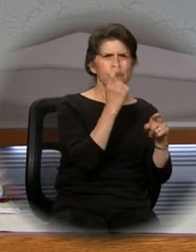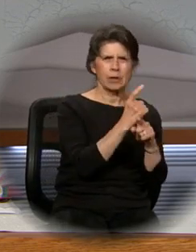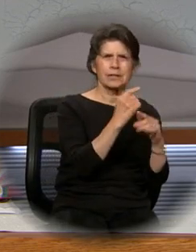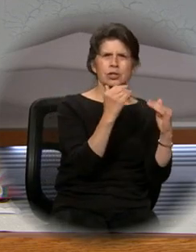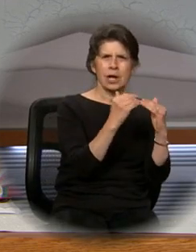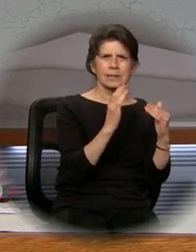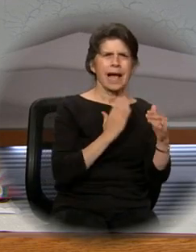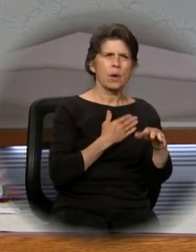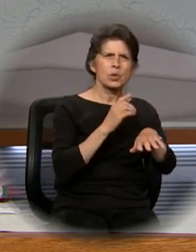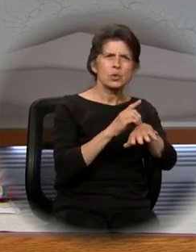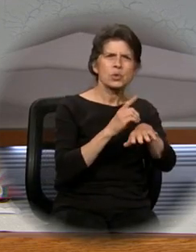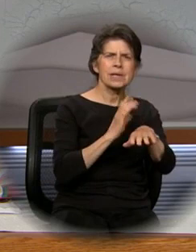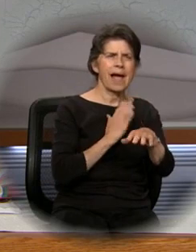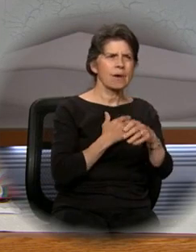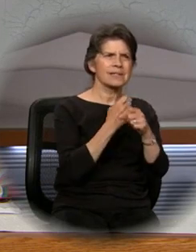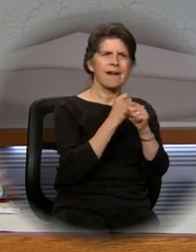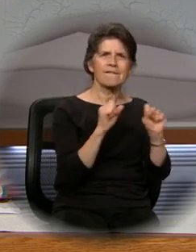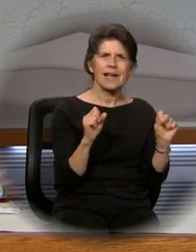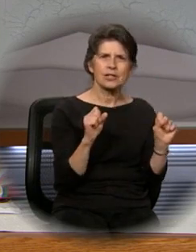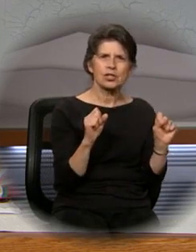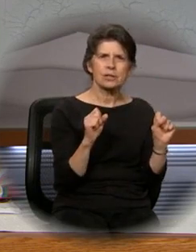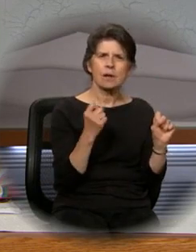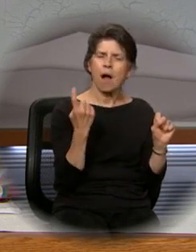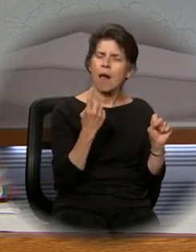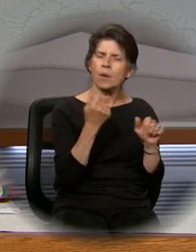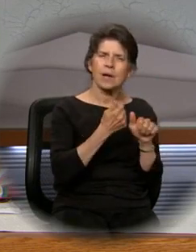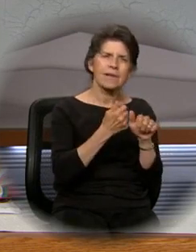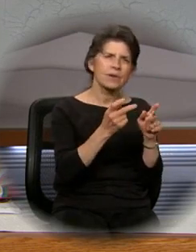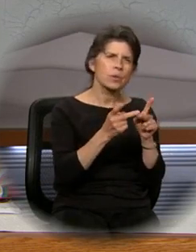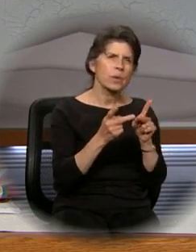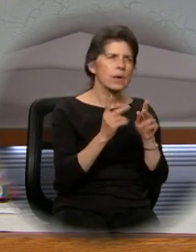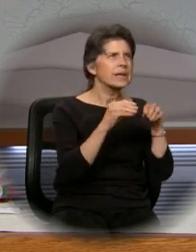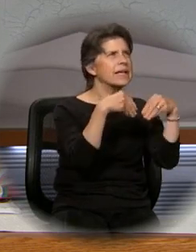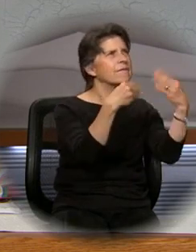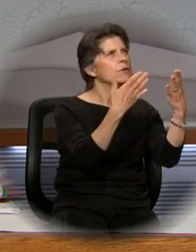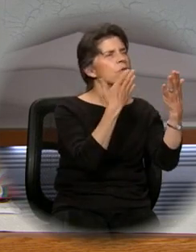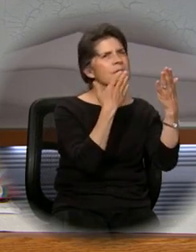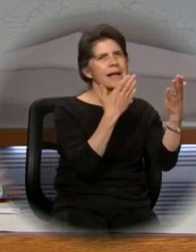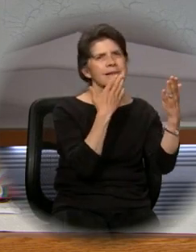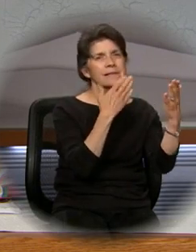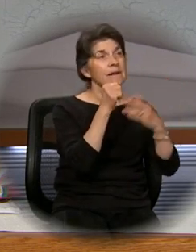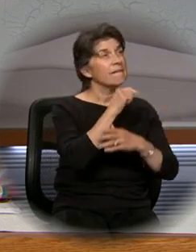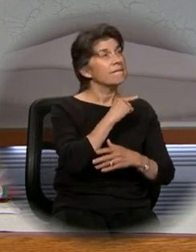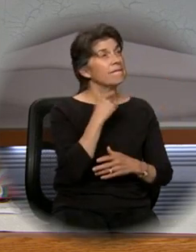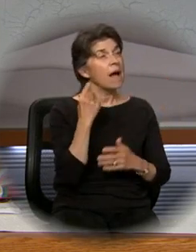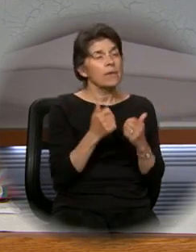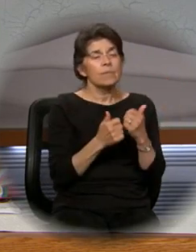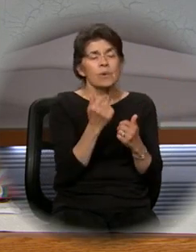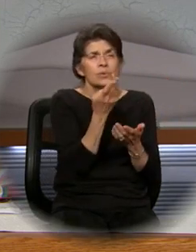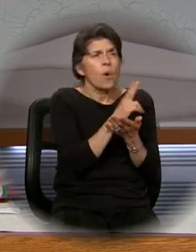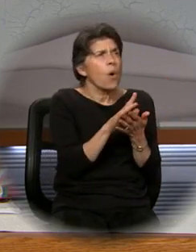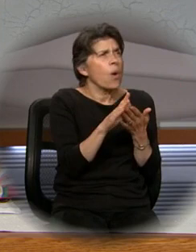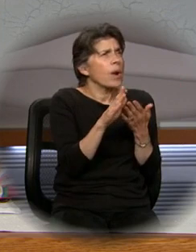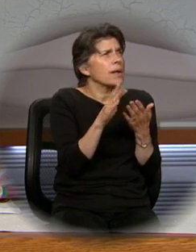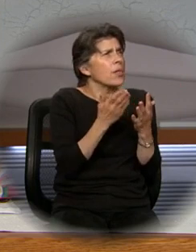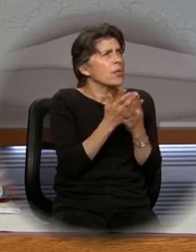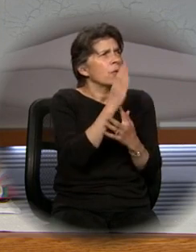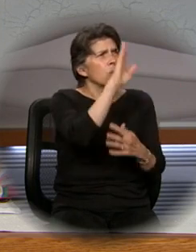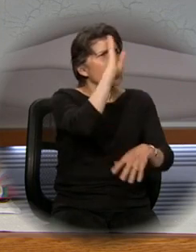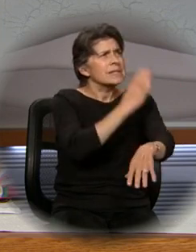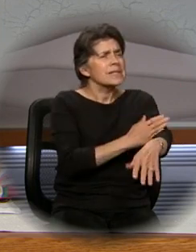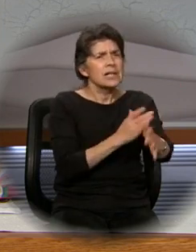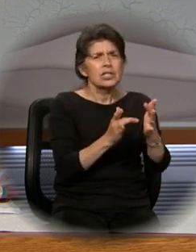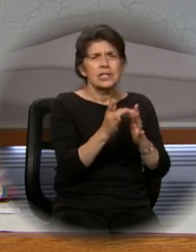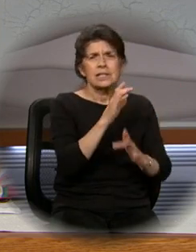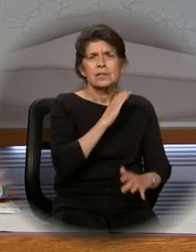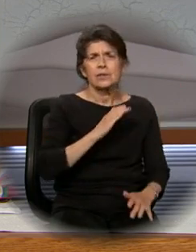and just. Our duty and our salvation, always and everywhere, to give you thanks, Father most holy, through your beloved Son, Jesus